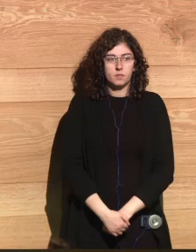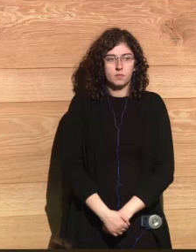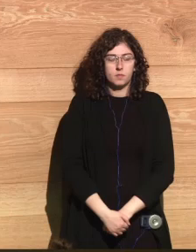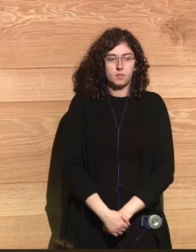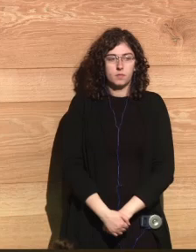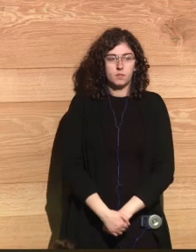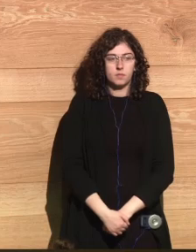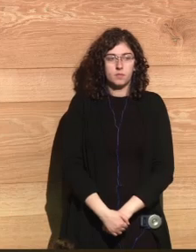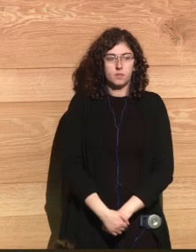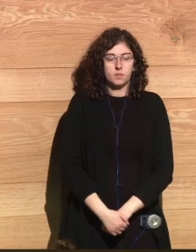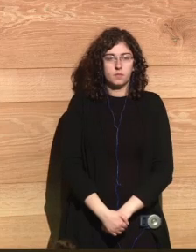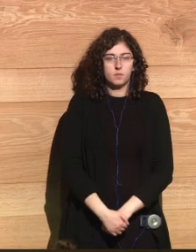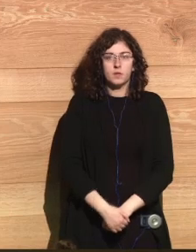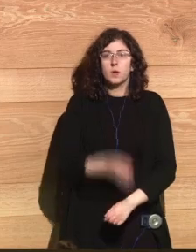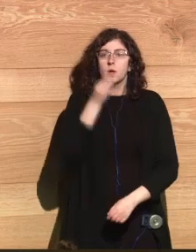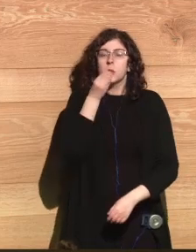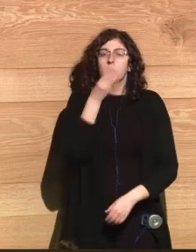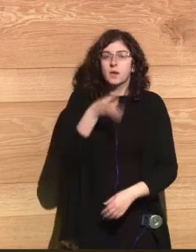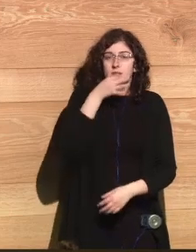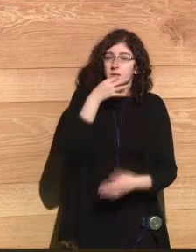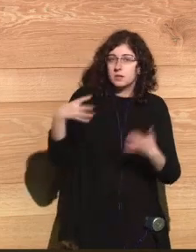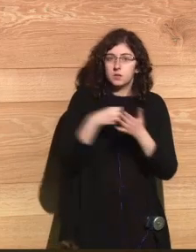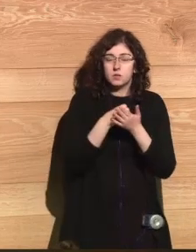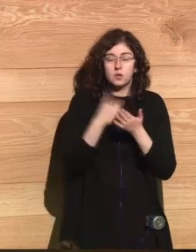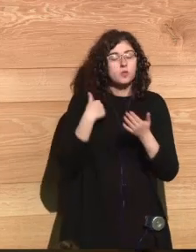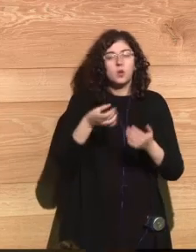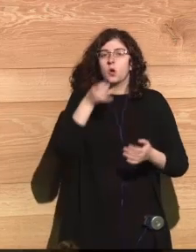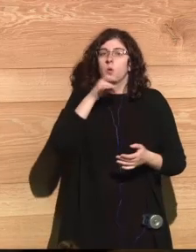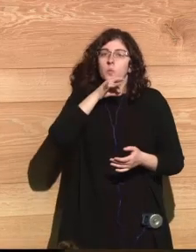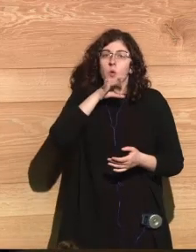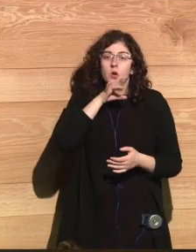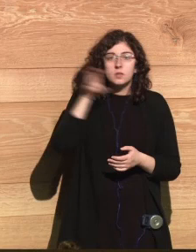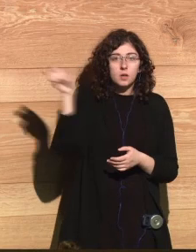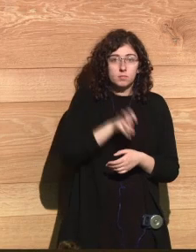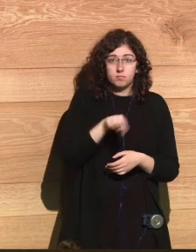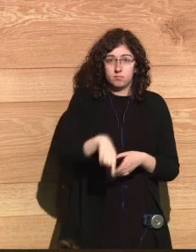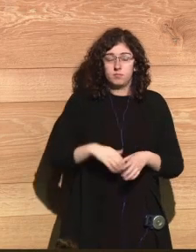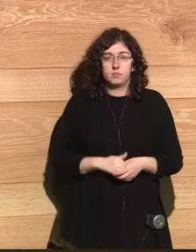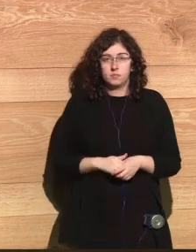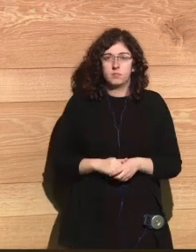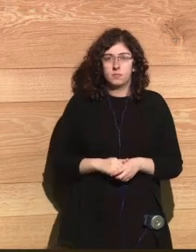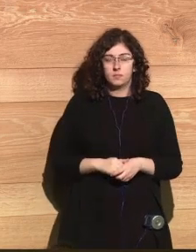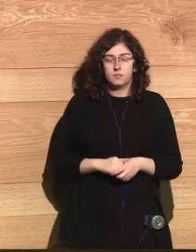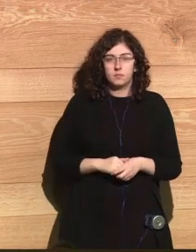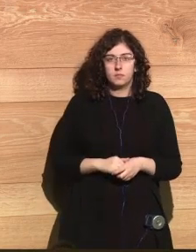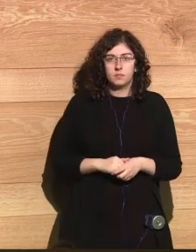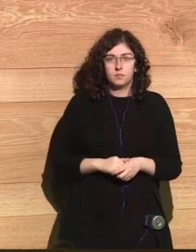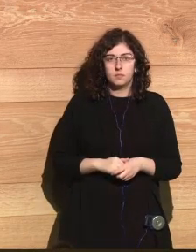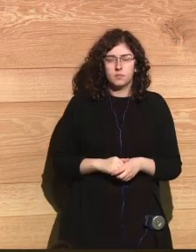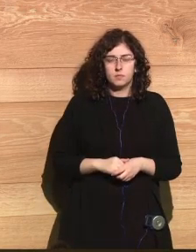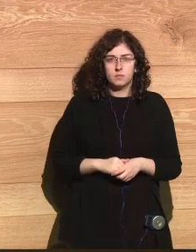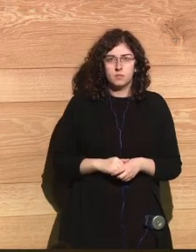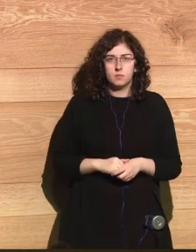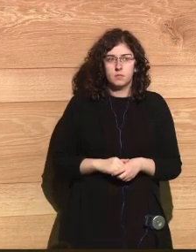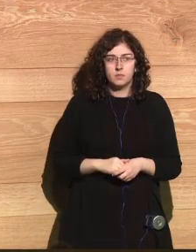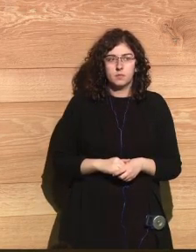Good evening everybody. I am very happy to be here and to spend some time with